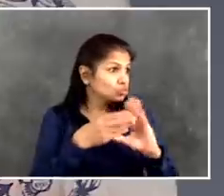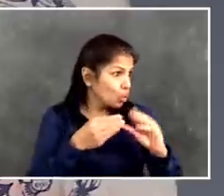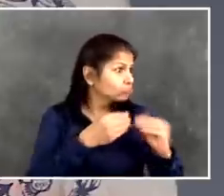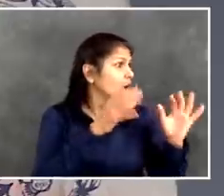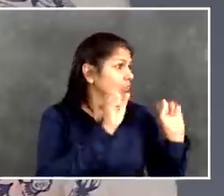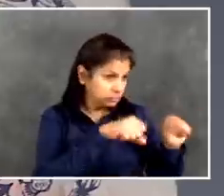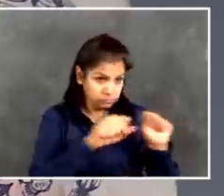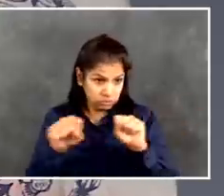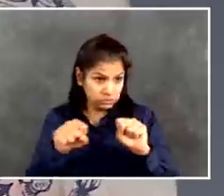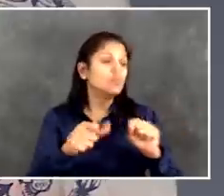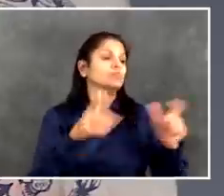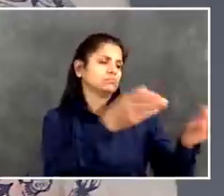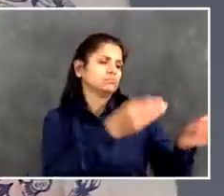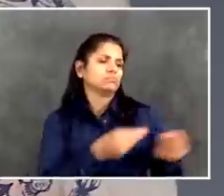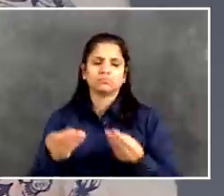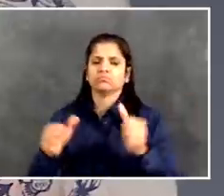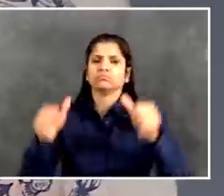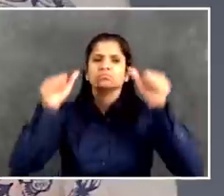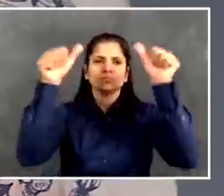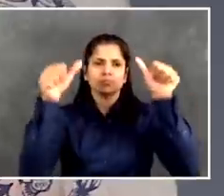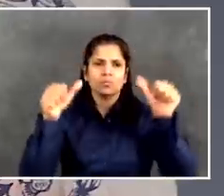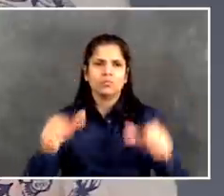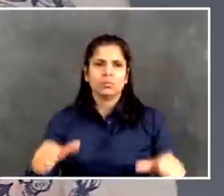Dan from New York One is up next. Dan.